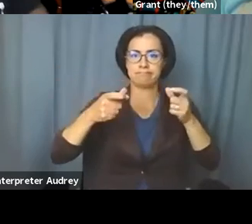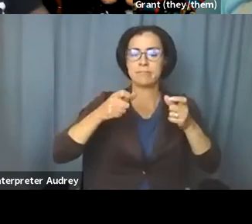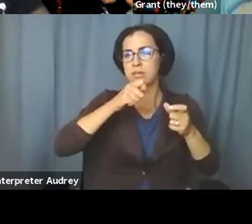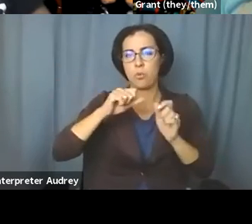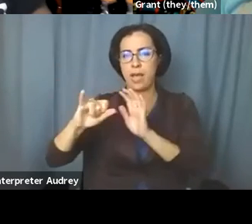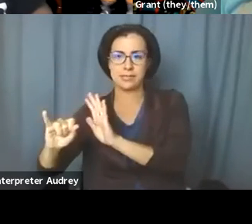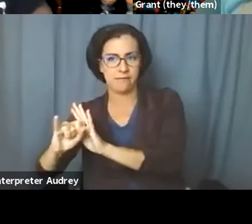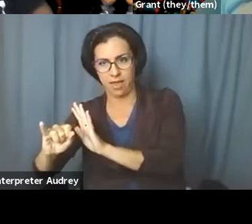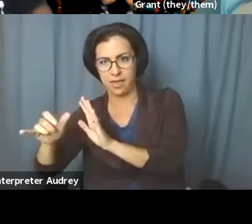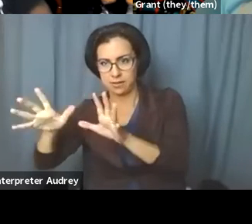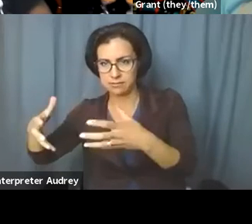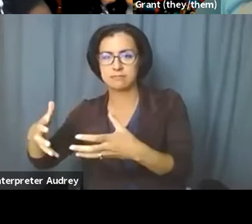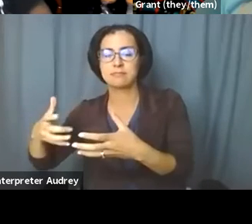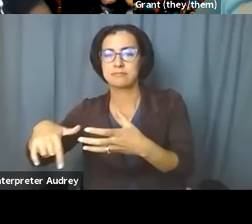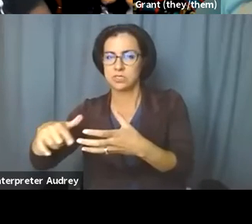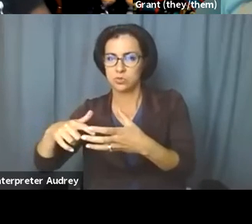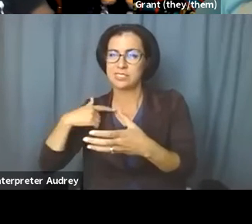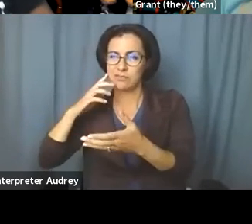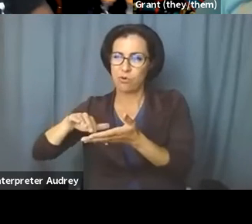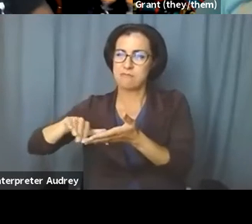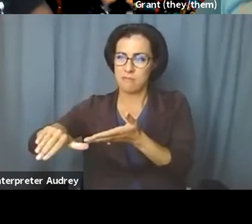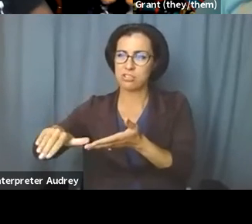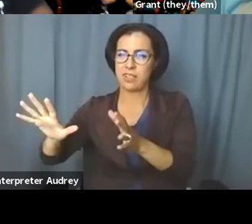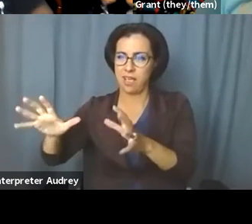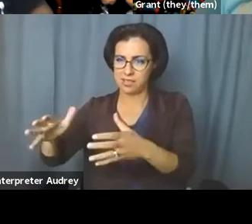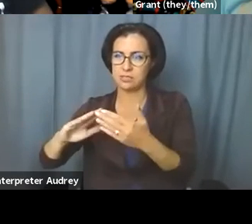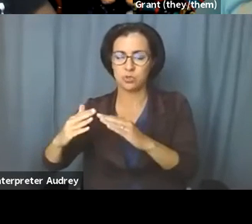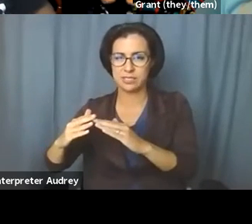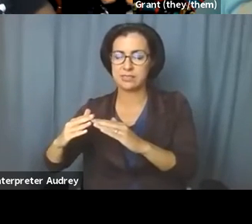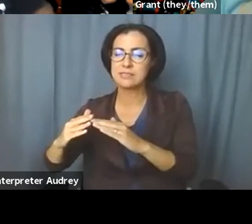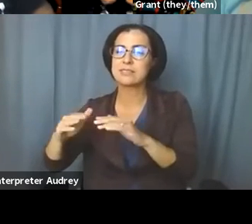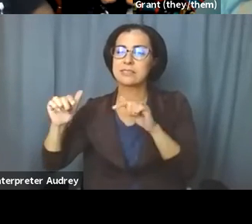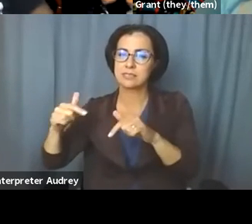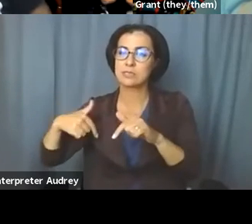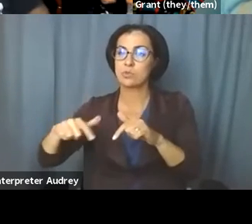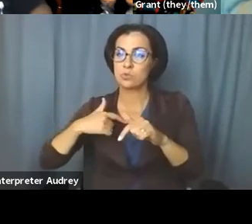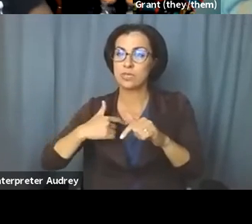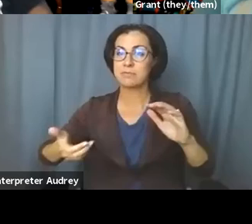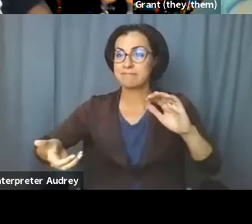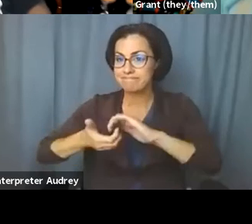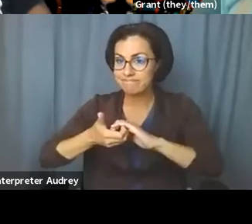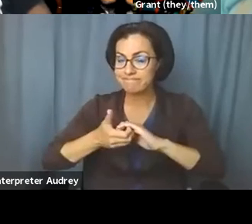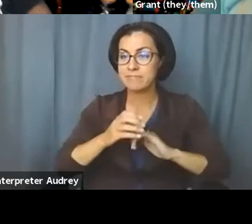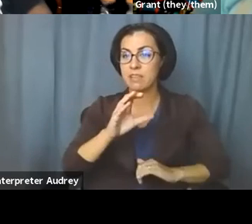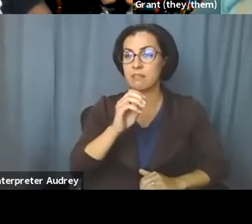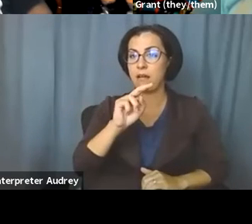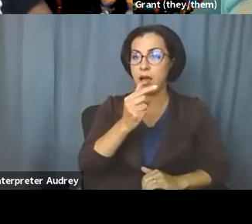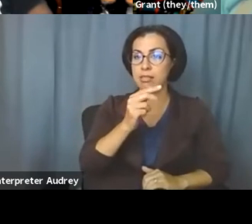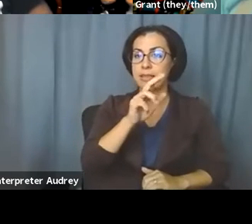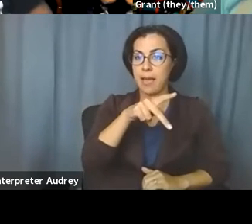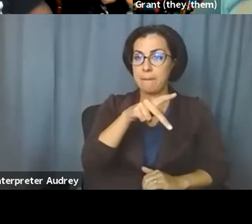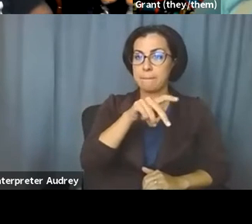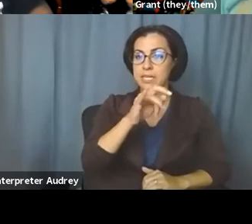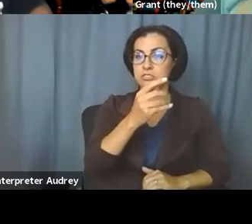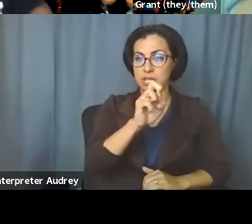from marginalized communities. For these sessions, Calling Up Justice has been collaborating with the Curiosity Paradox to center